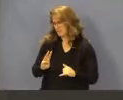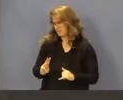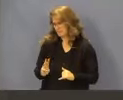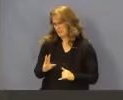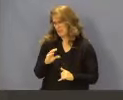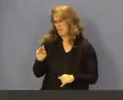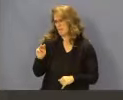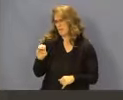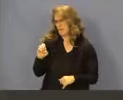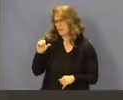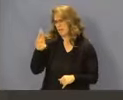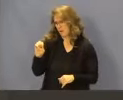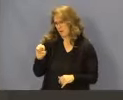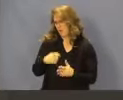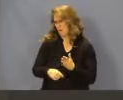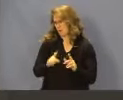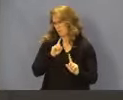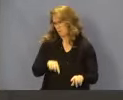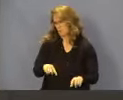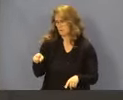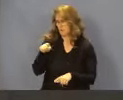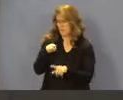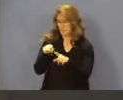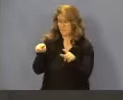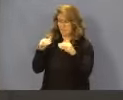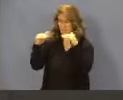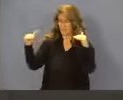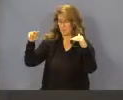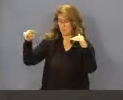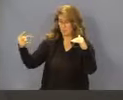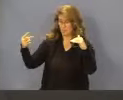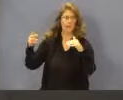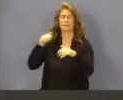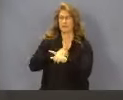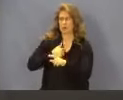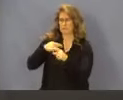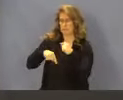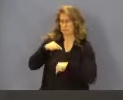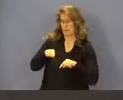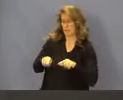Medicare cost reports. The strong payments for Tier 2 STRONG HOSPITALS